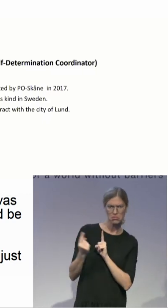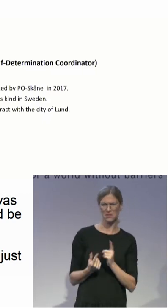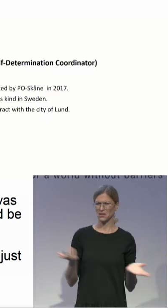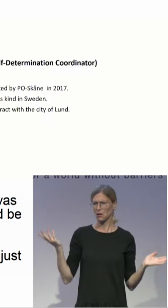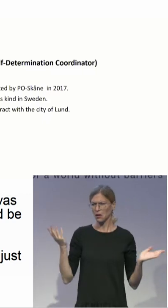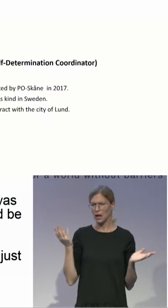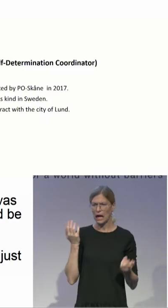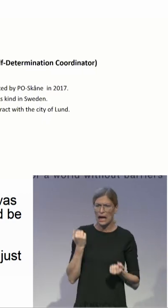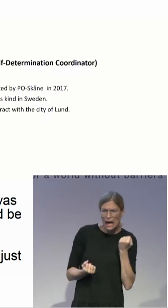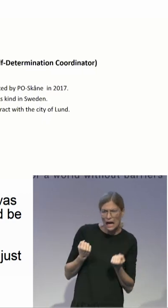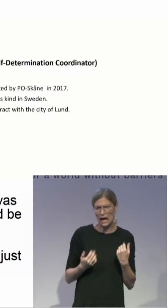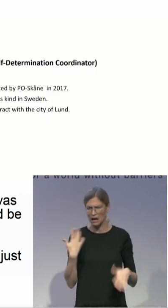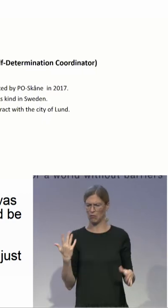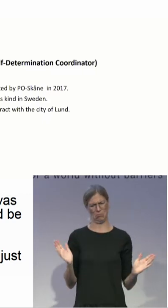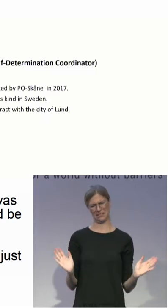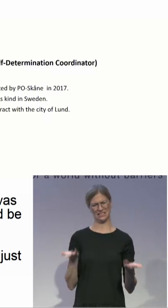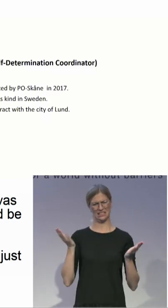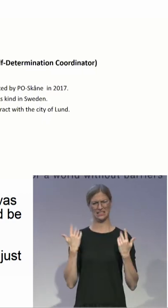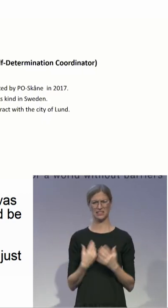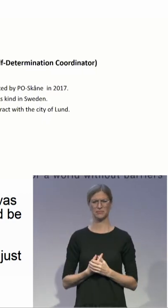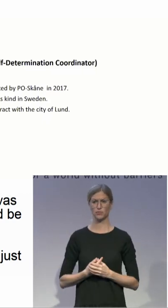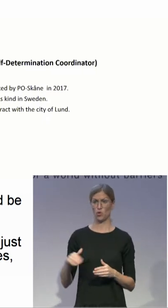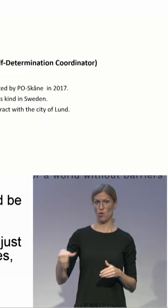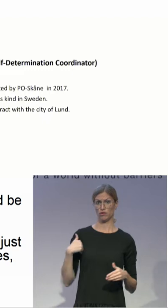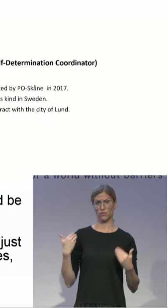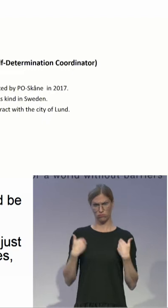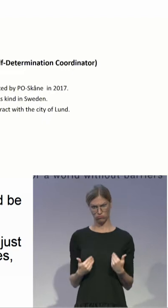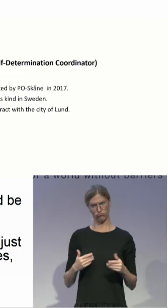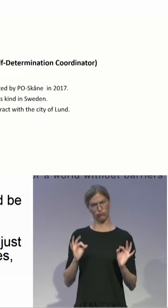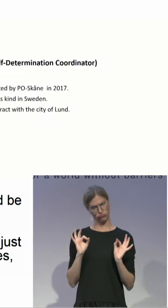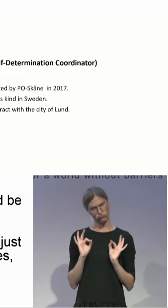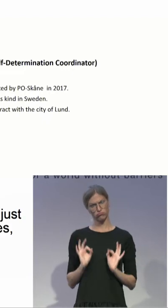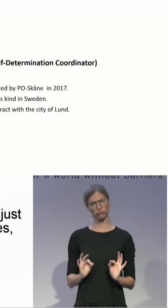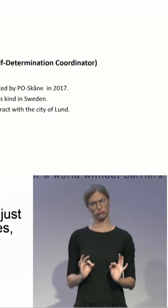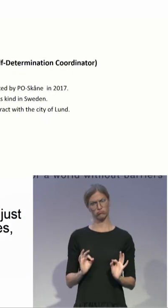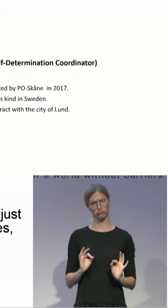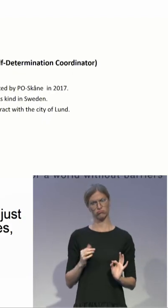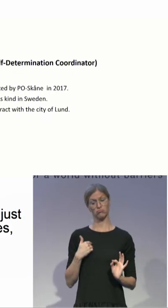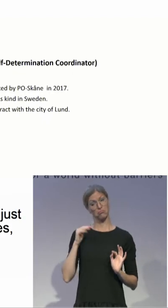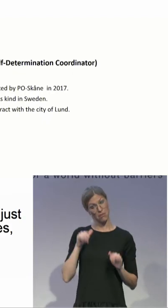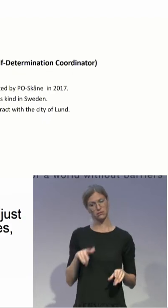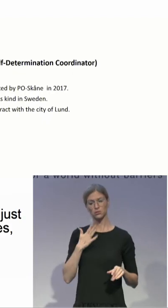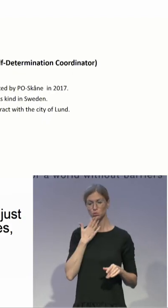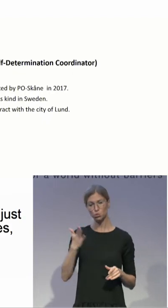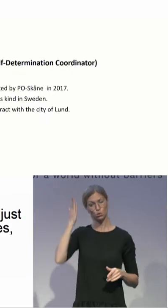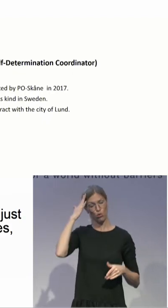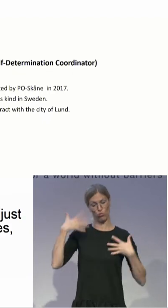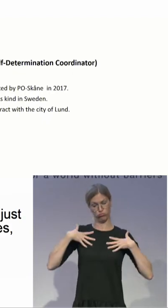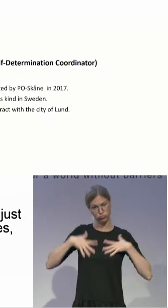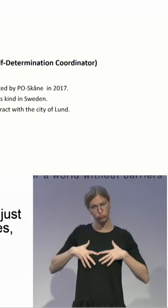A PO should be well-skilled to be able to argue effectively for the client's rights in front of various authorities or in court.